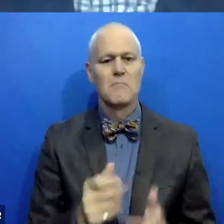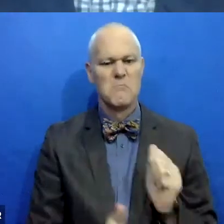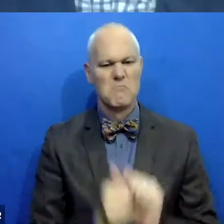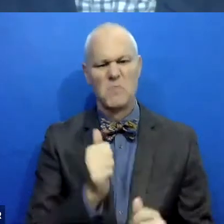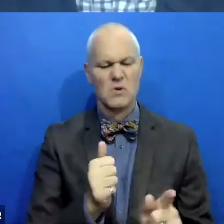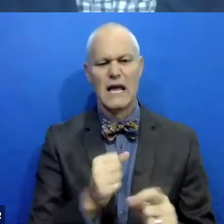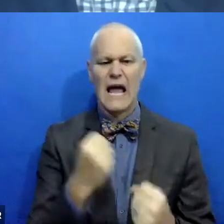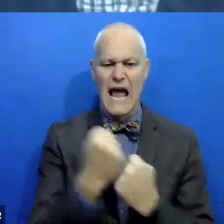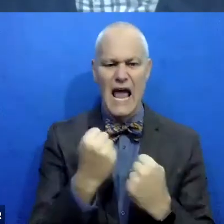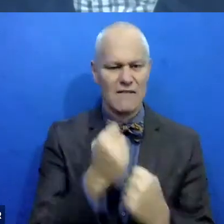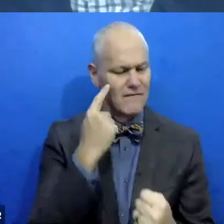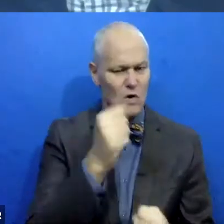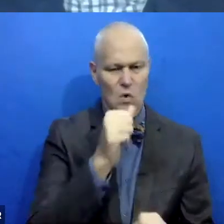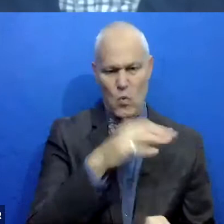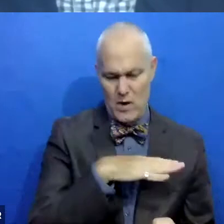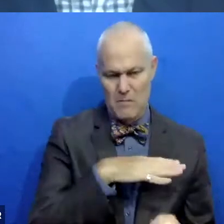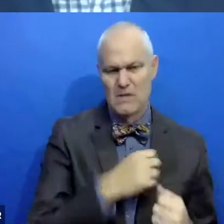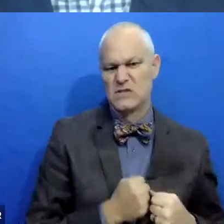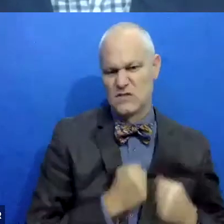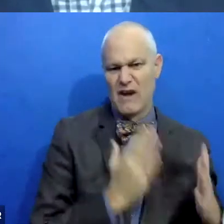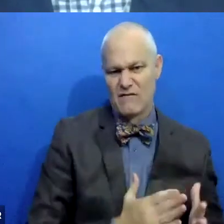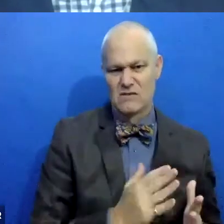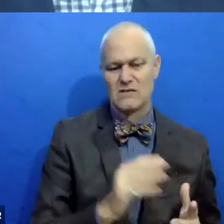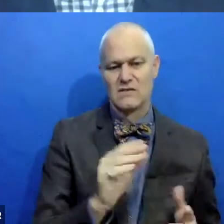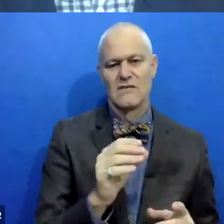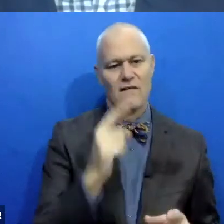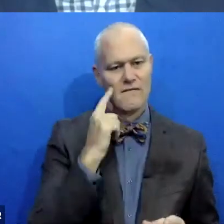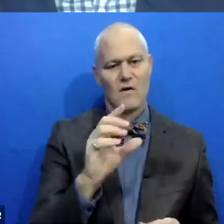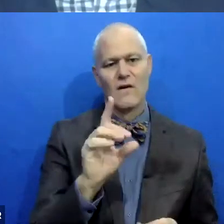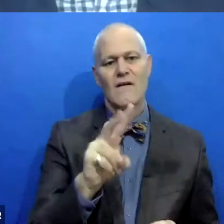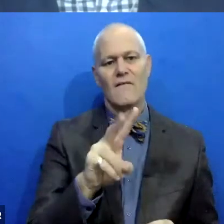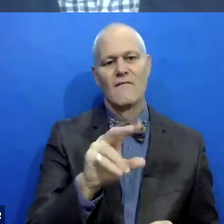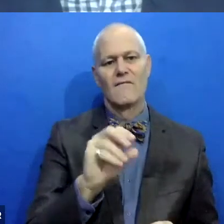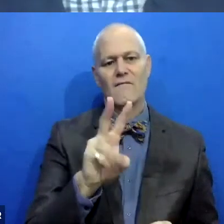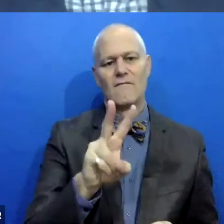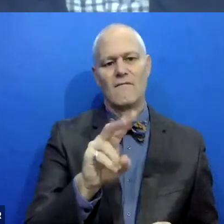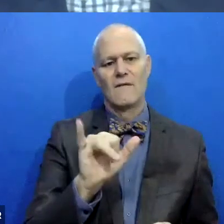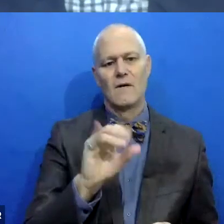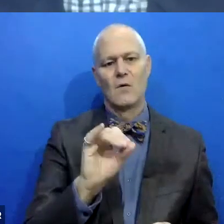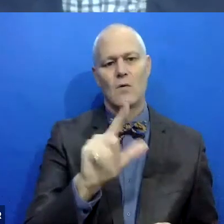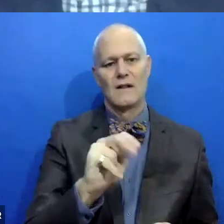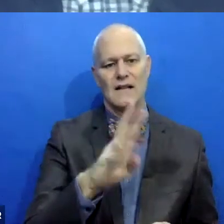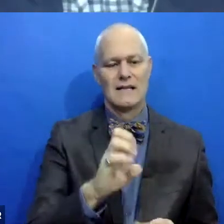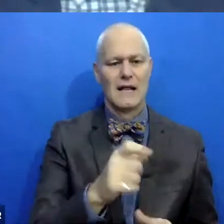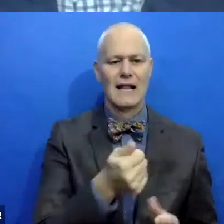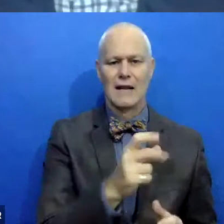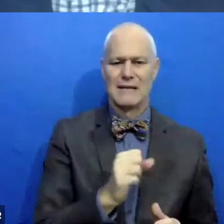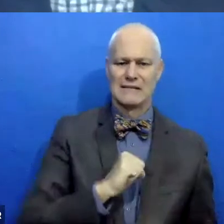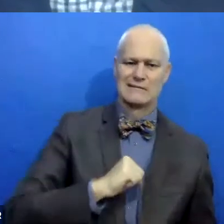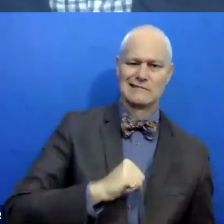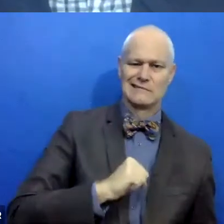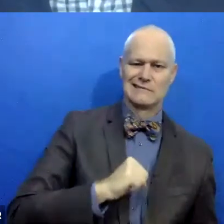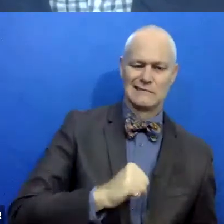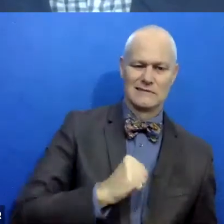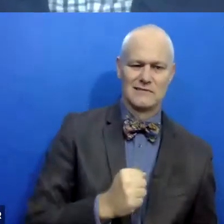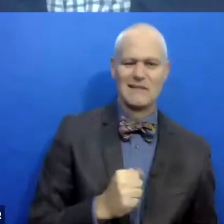advocates for women who had survived violence, who were, to say they were reluctant, uh, is a good Minnesota